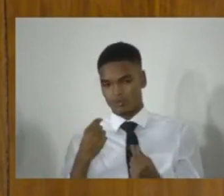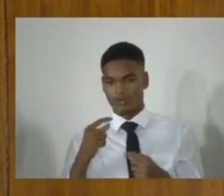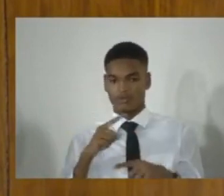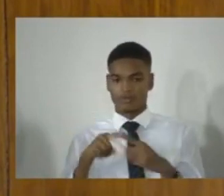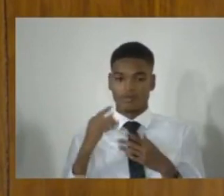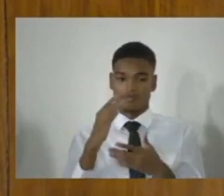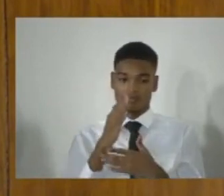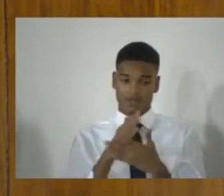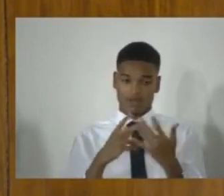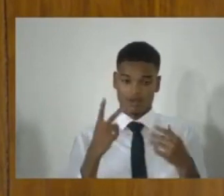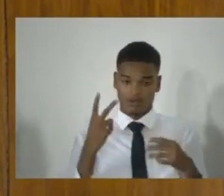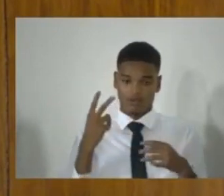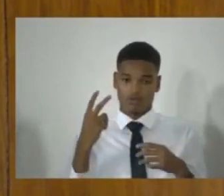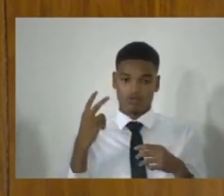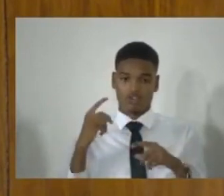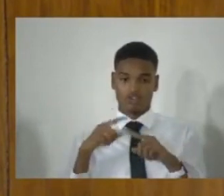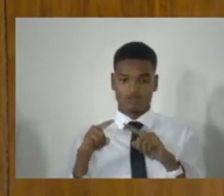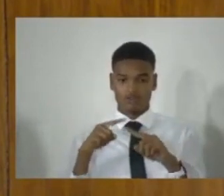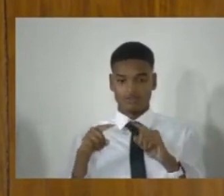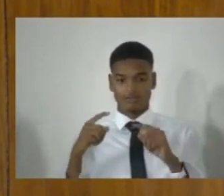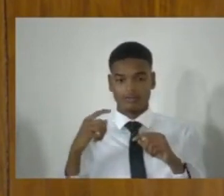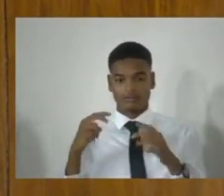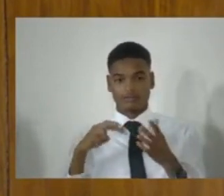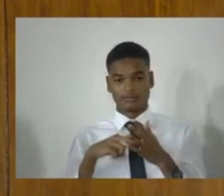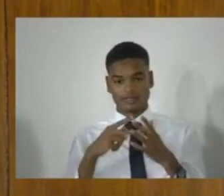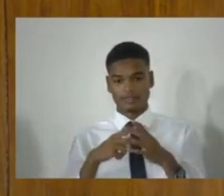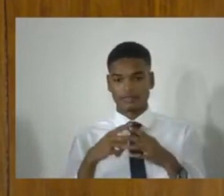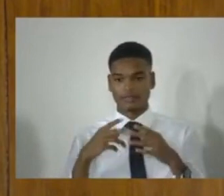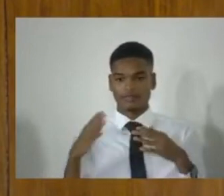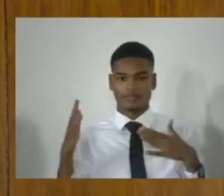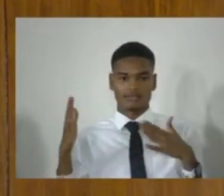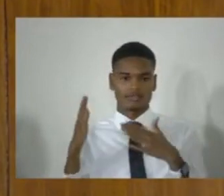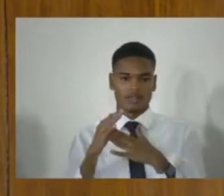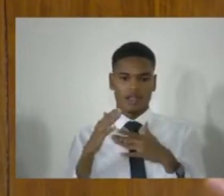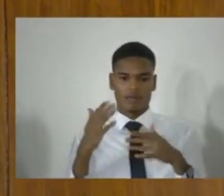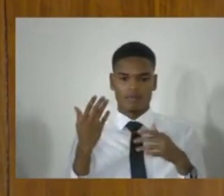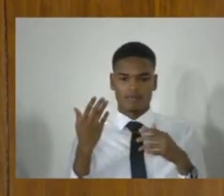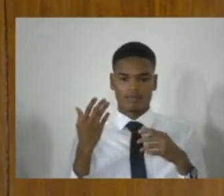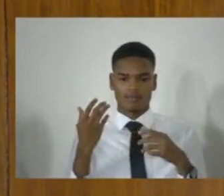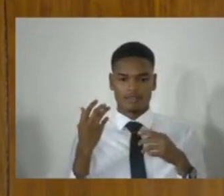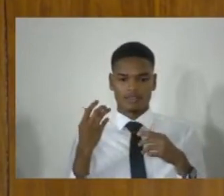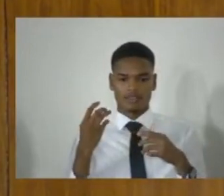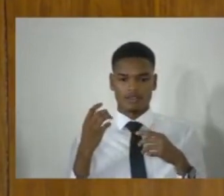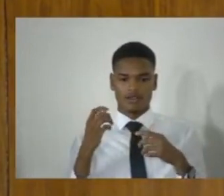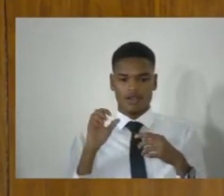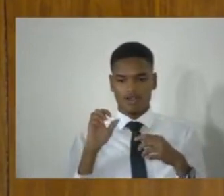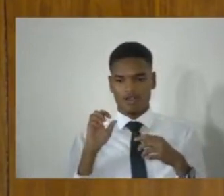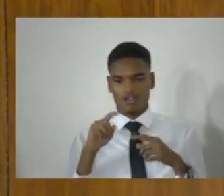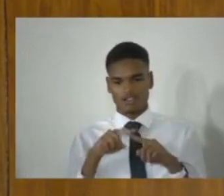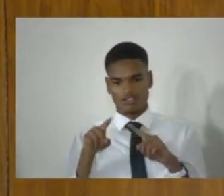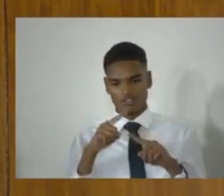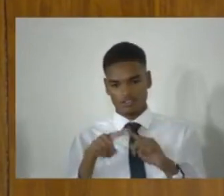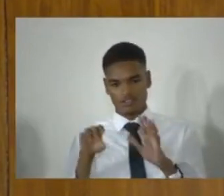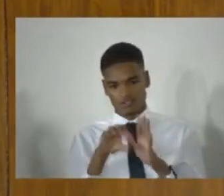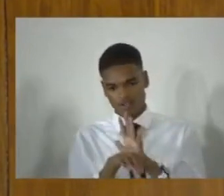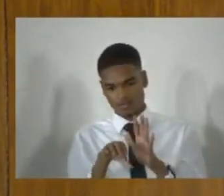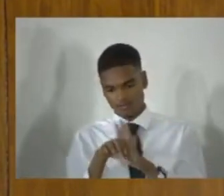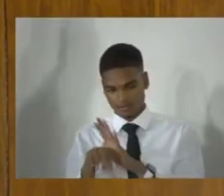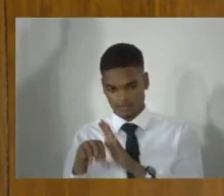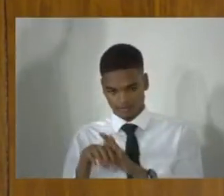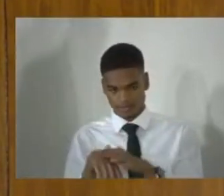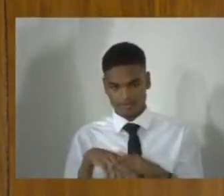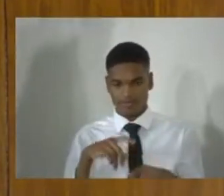offenses, which are the main collection of offenses. There are offenses all over there, but part two is a critical